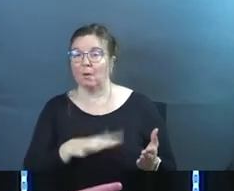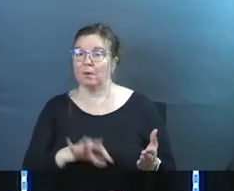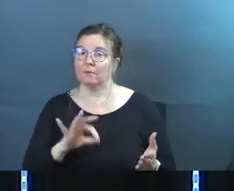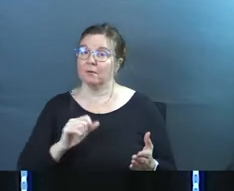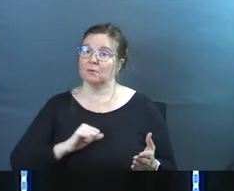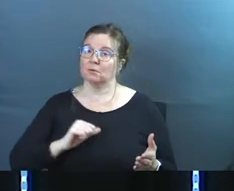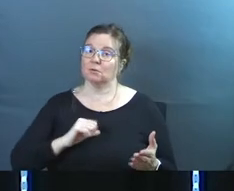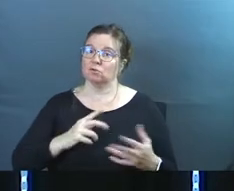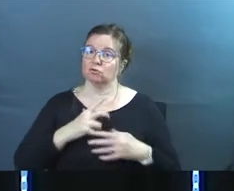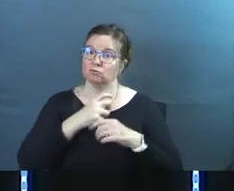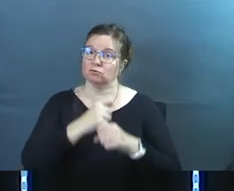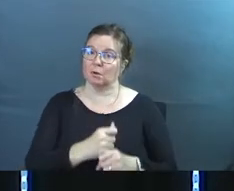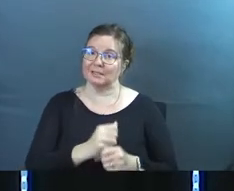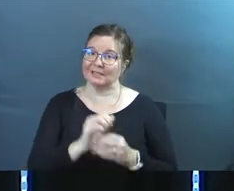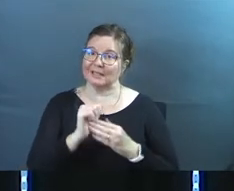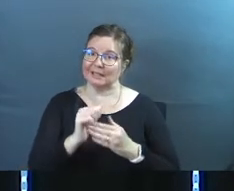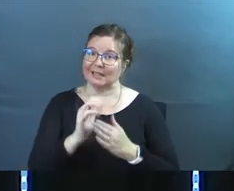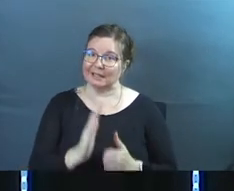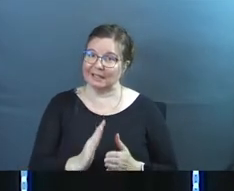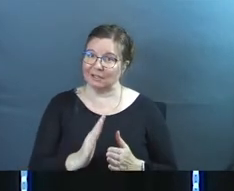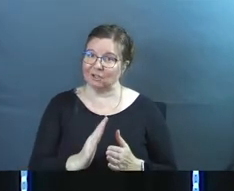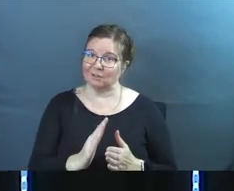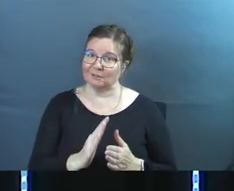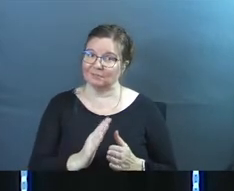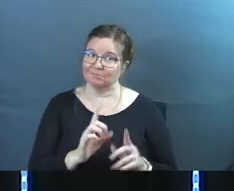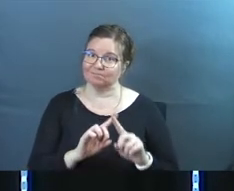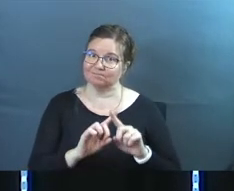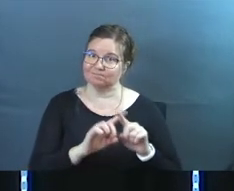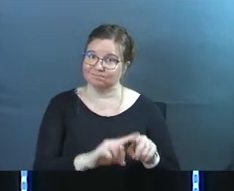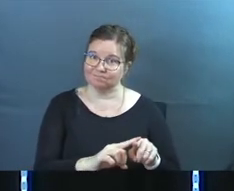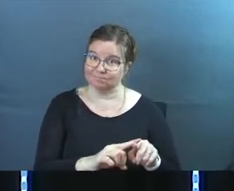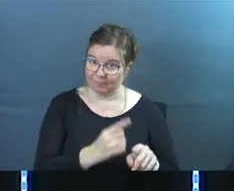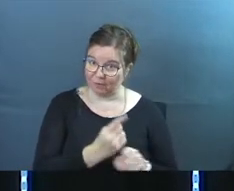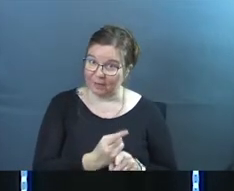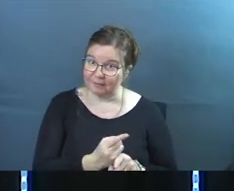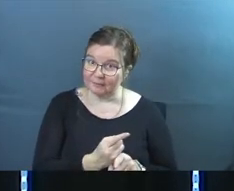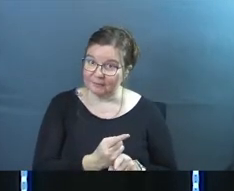find ourselves trusting the leader ultimately. Yes?